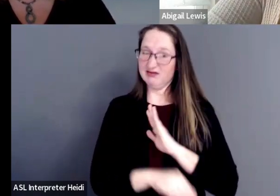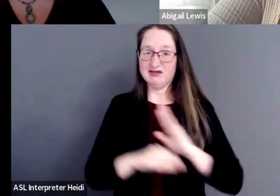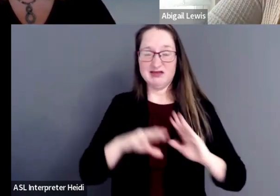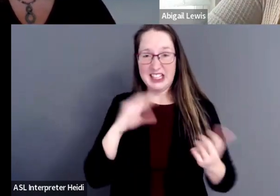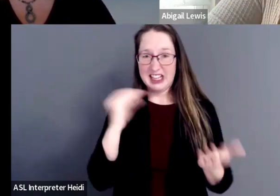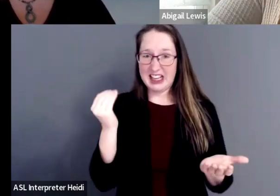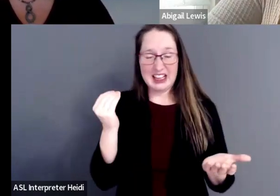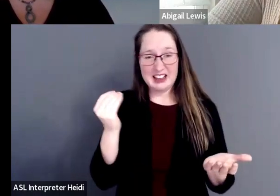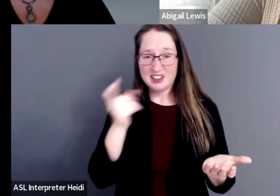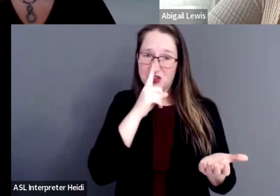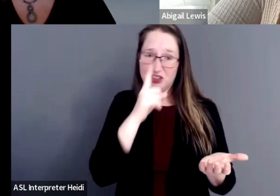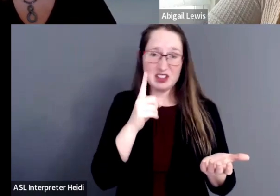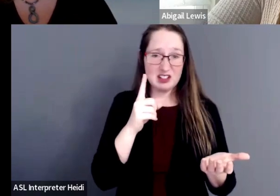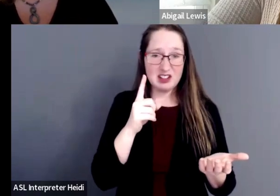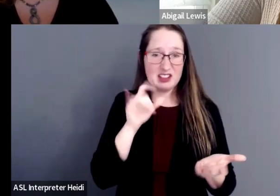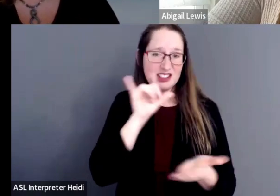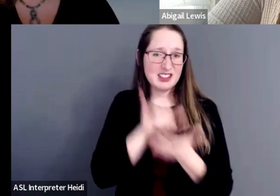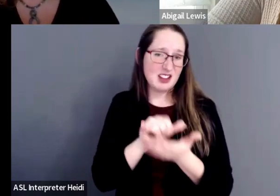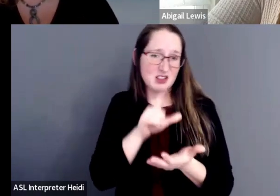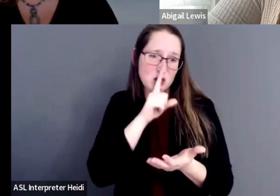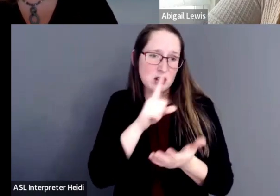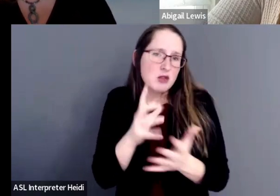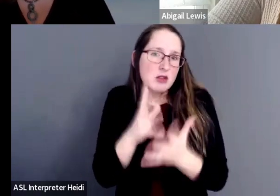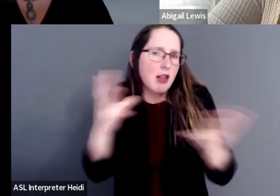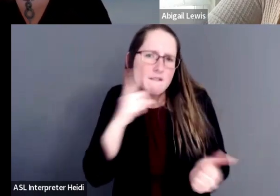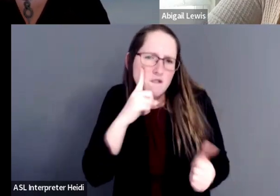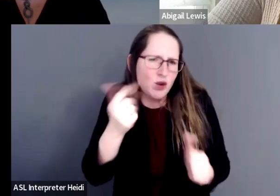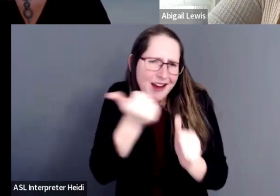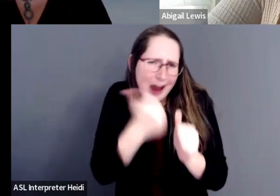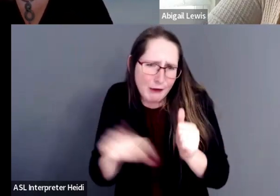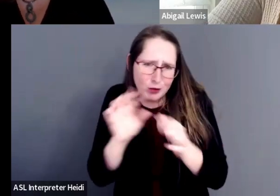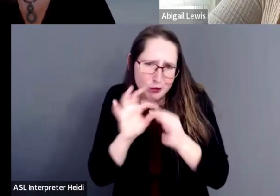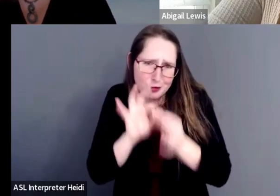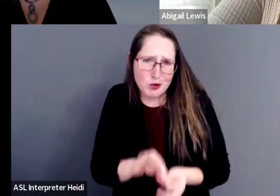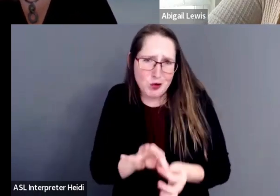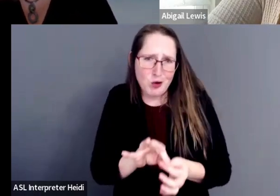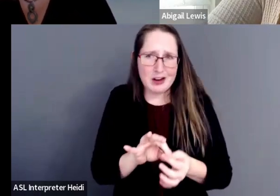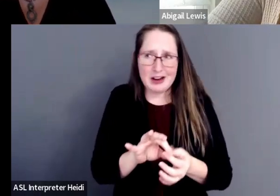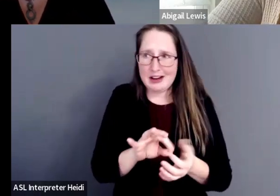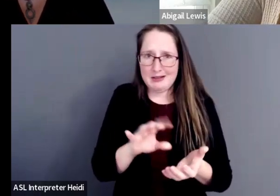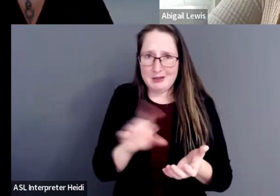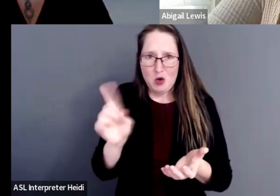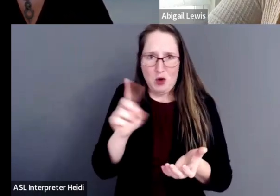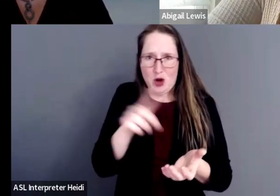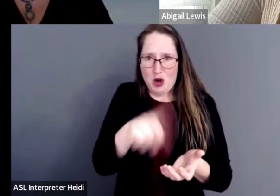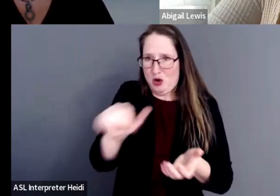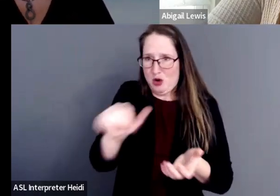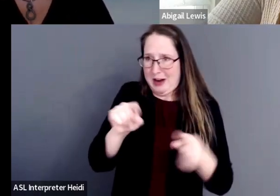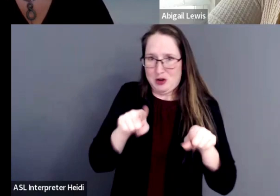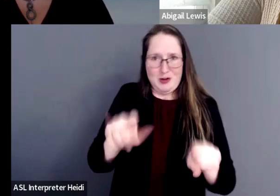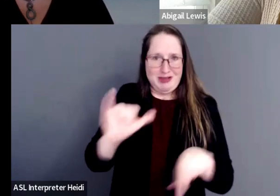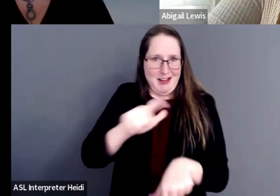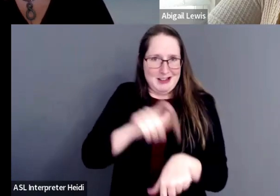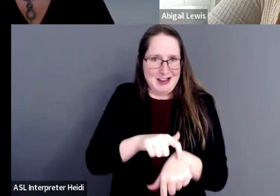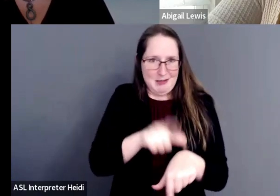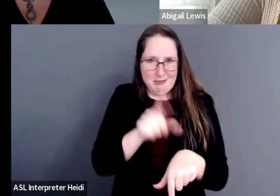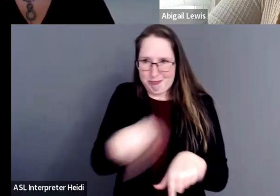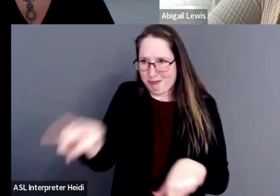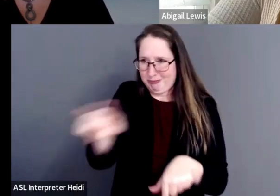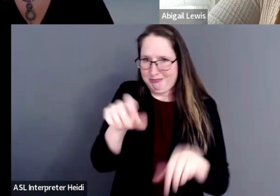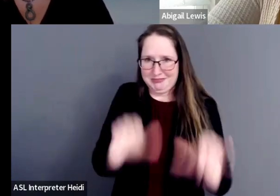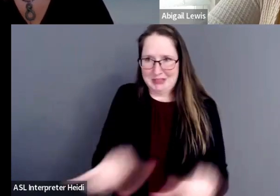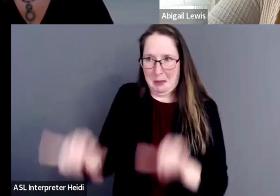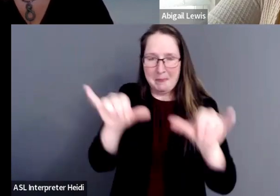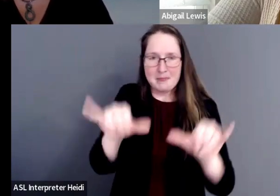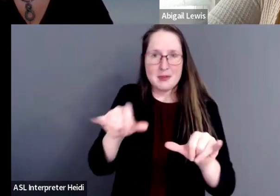it was a lot. It was a lot for everybody, regardless of where you were at at that time. But